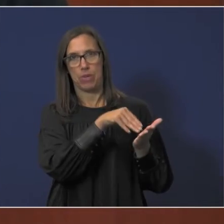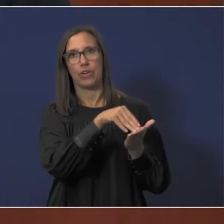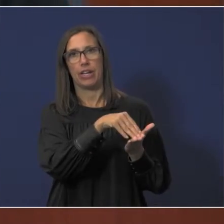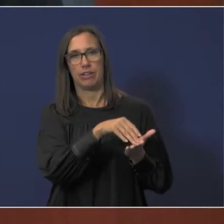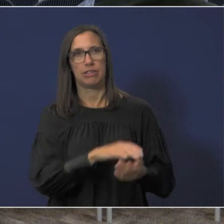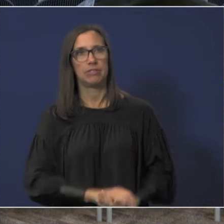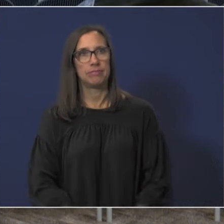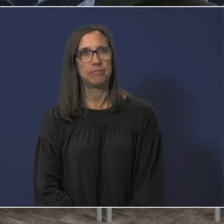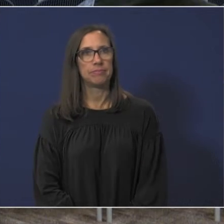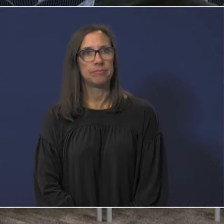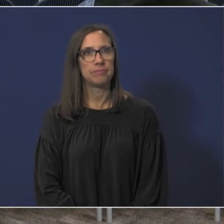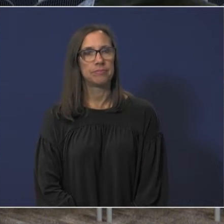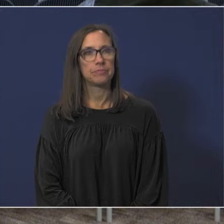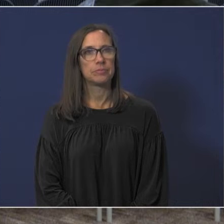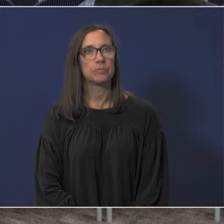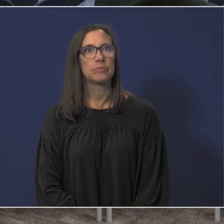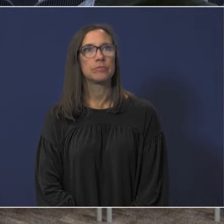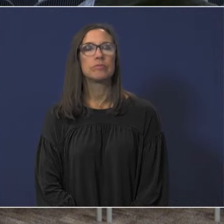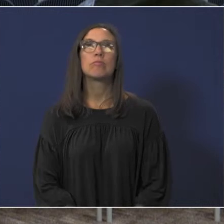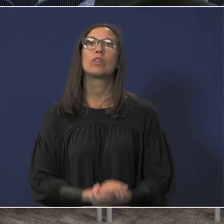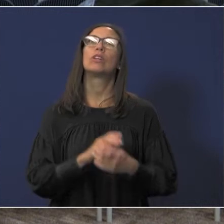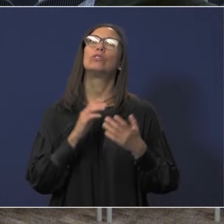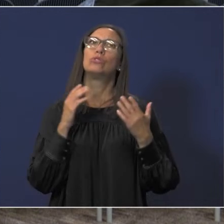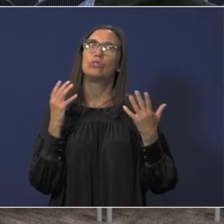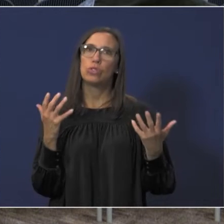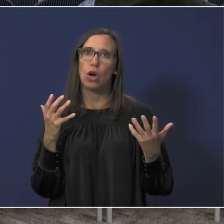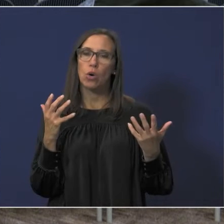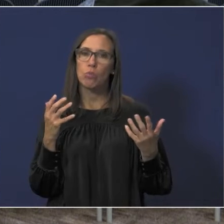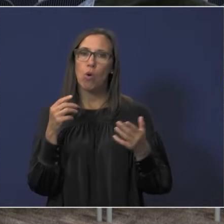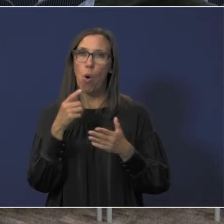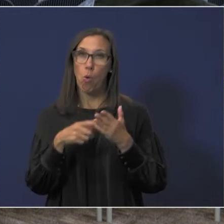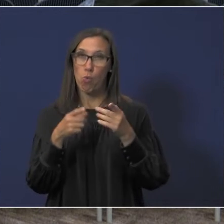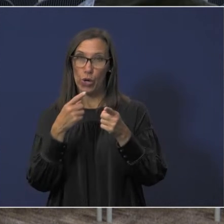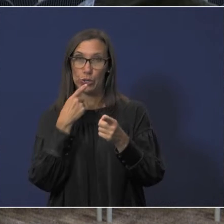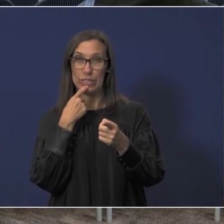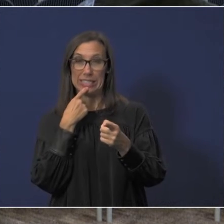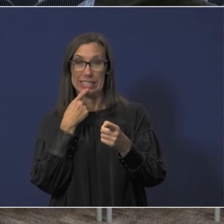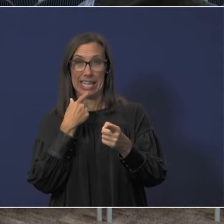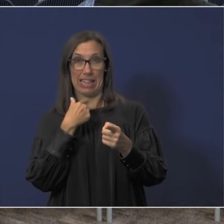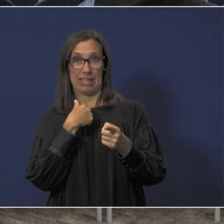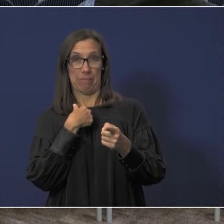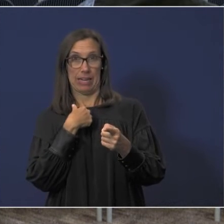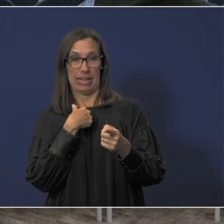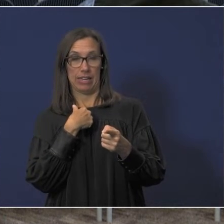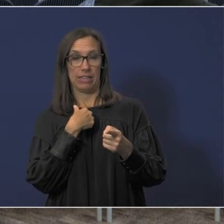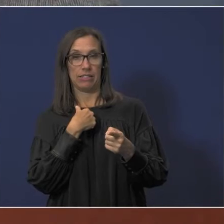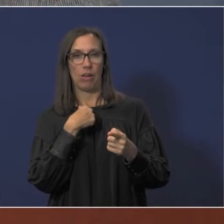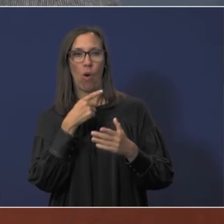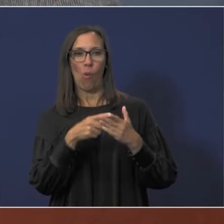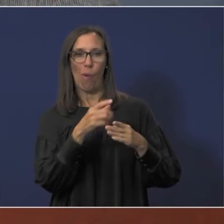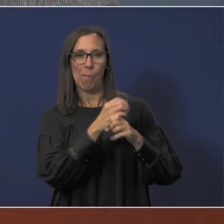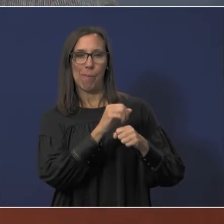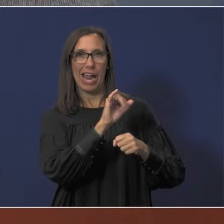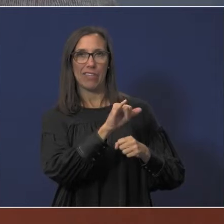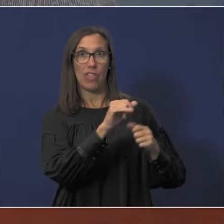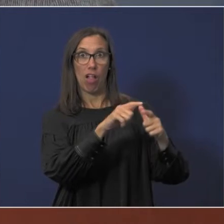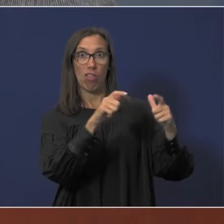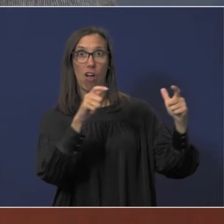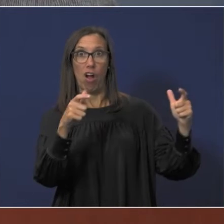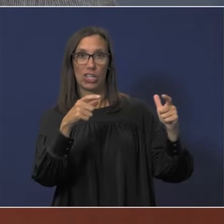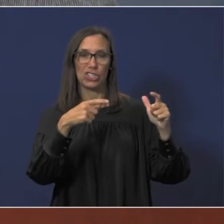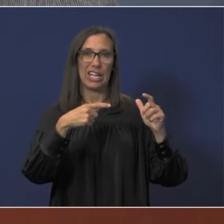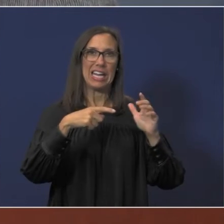so basically what you're telling me is what created that very large